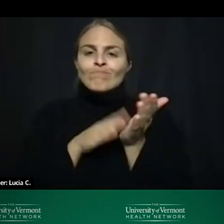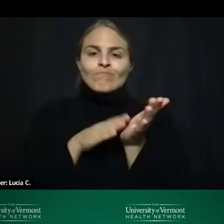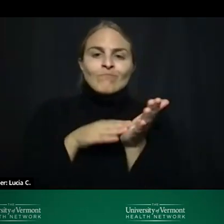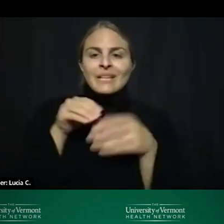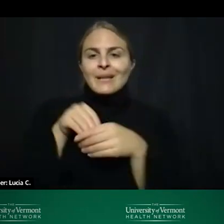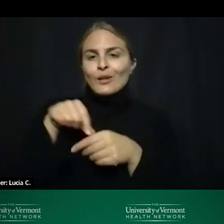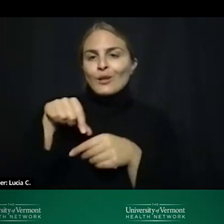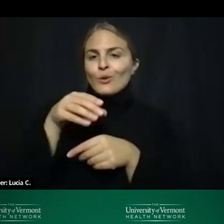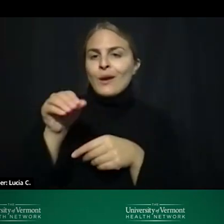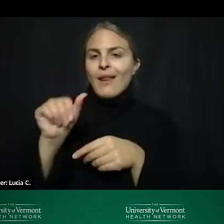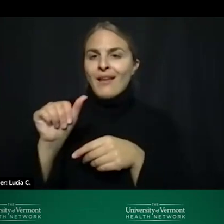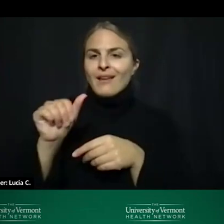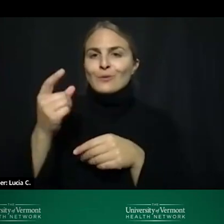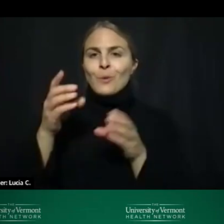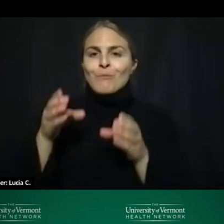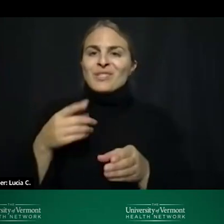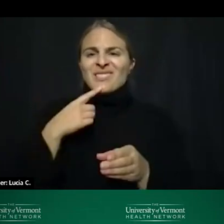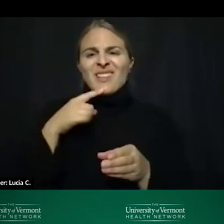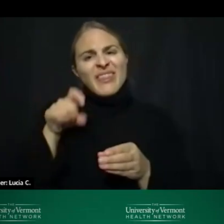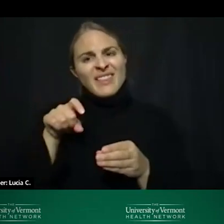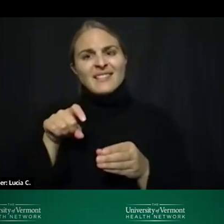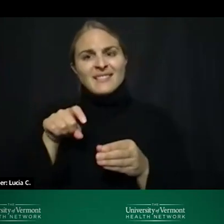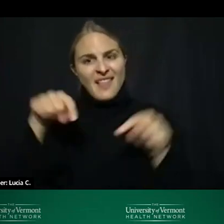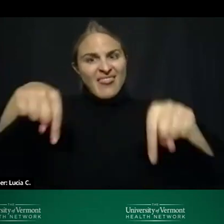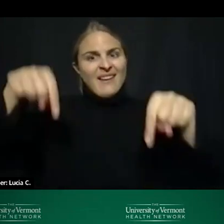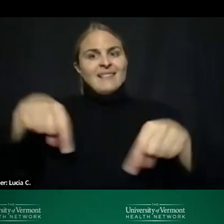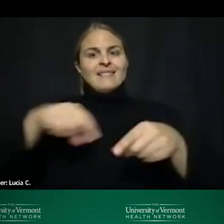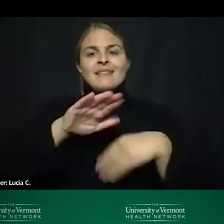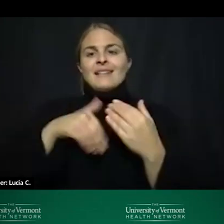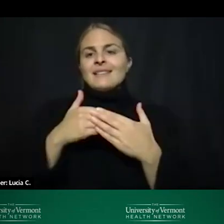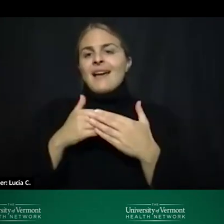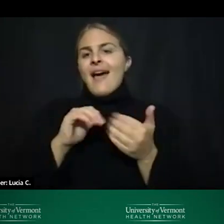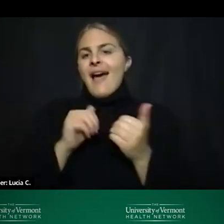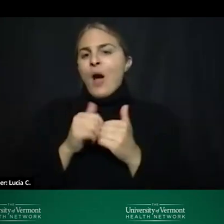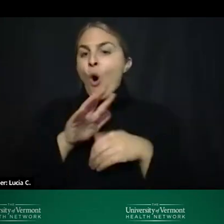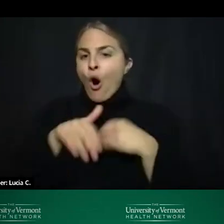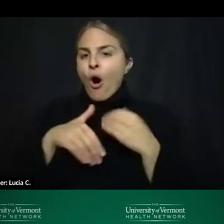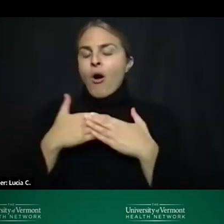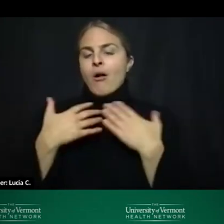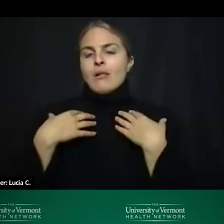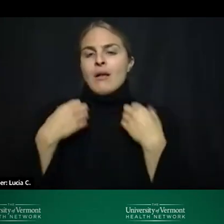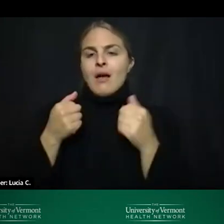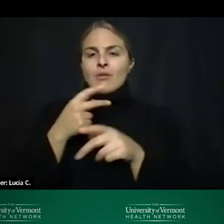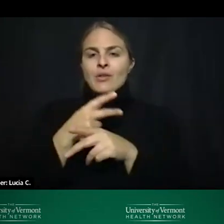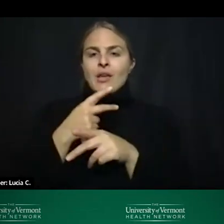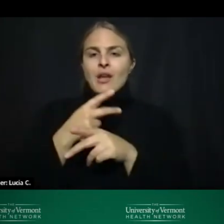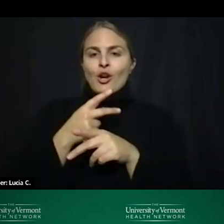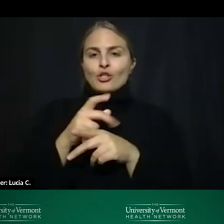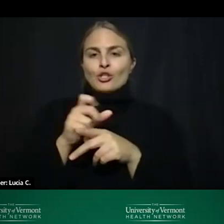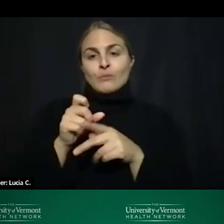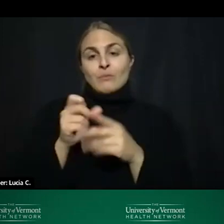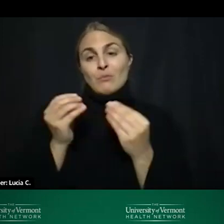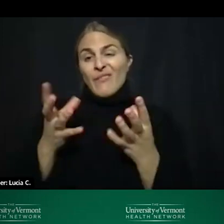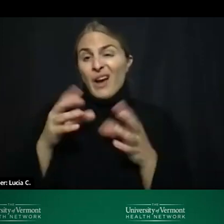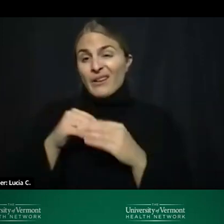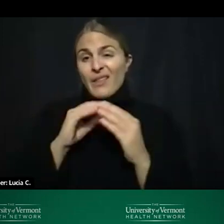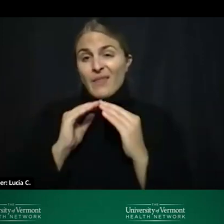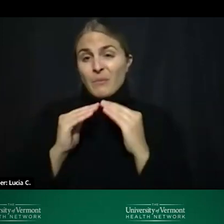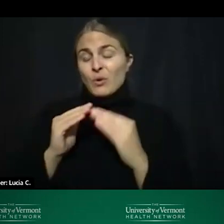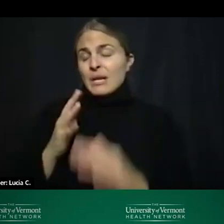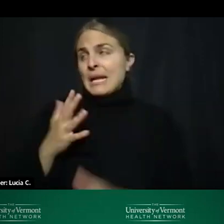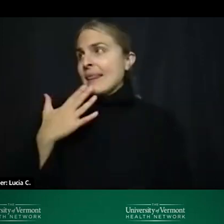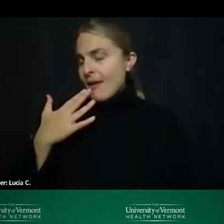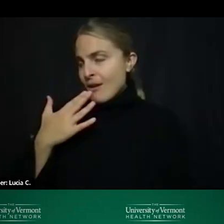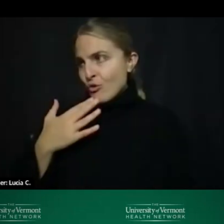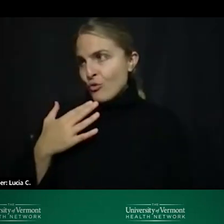one anonymous attendee said this is how all all healthcare needs to work in our community so thank you for saying that we're really proud